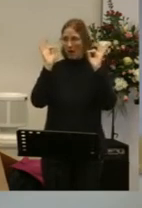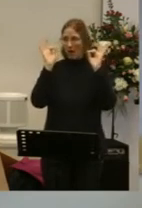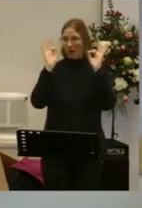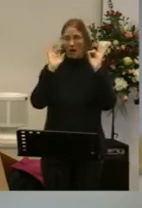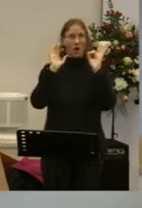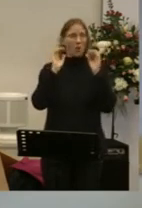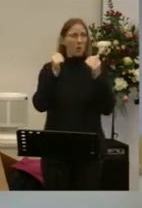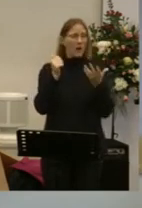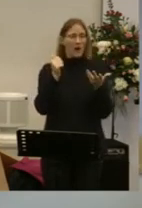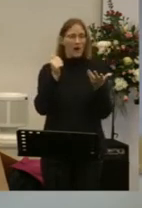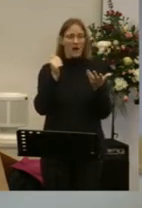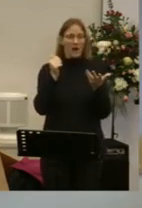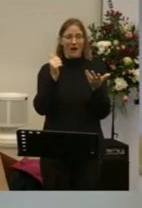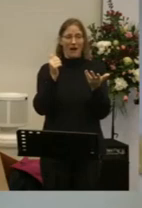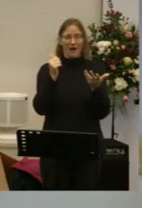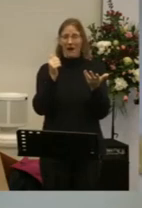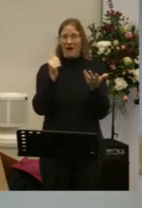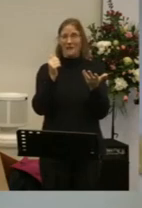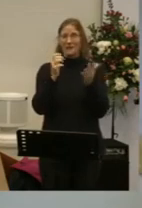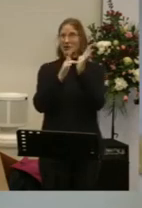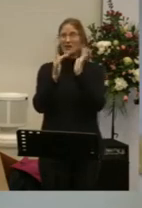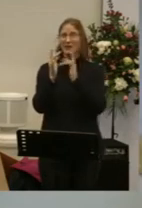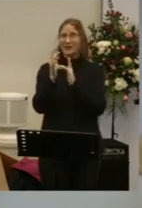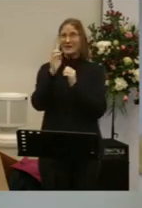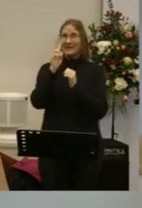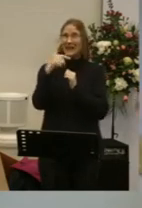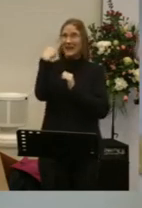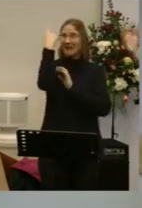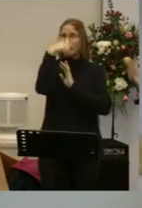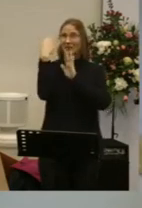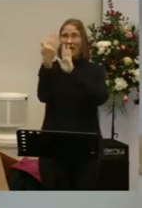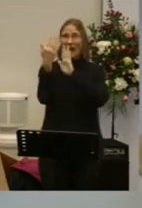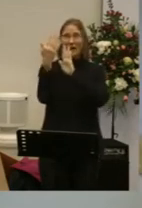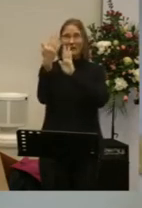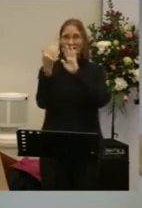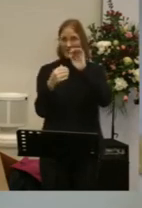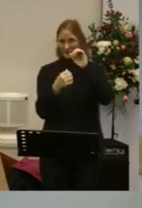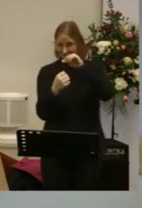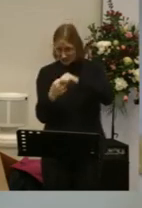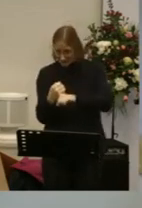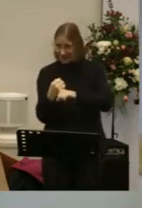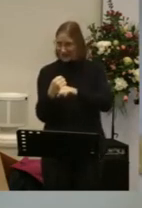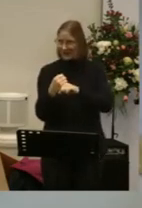We'll be at Jesus' feet We'll be a perfect community of